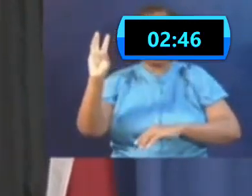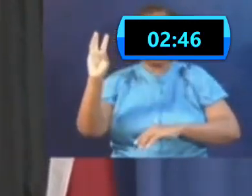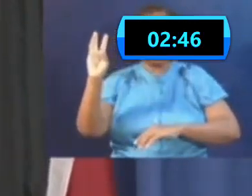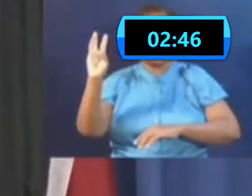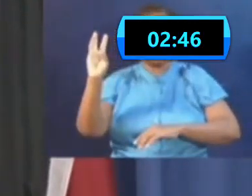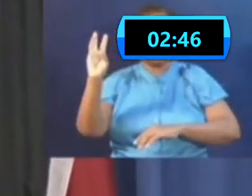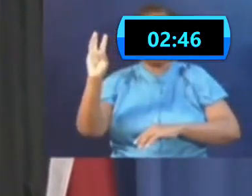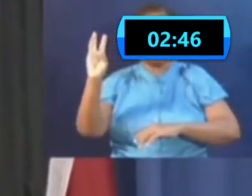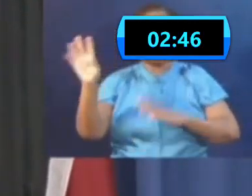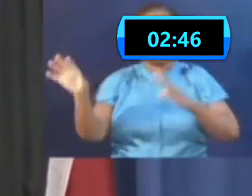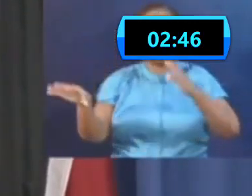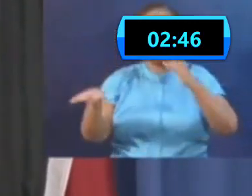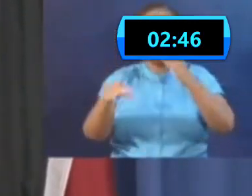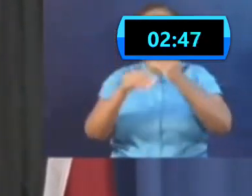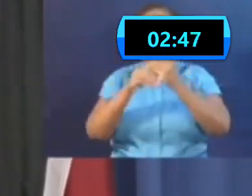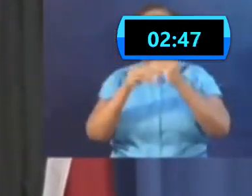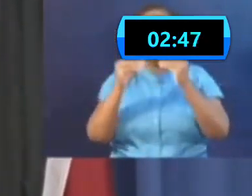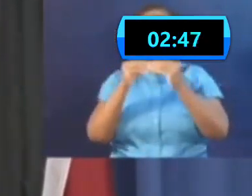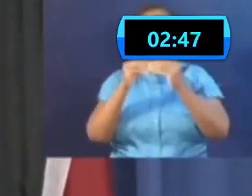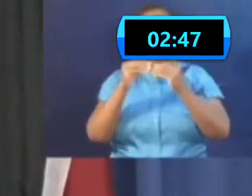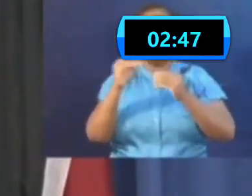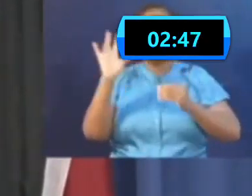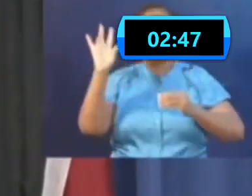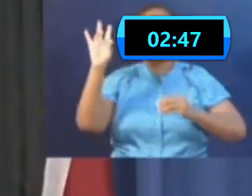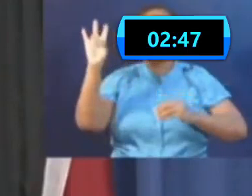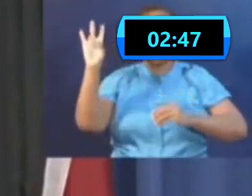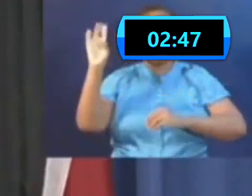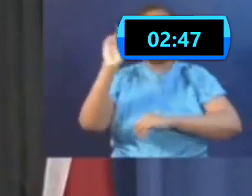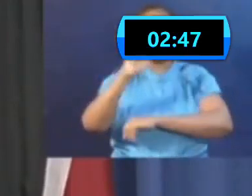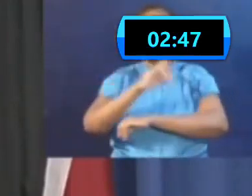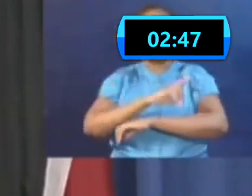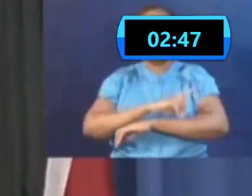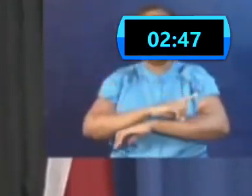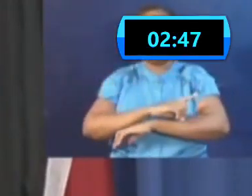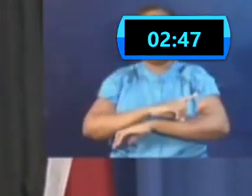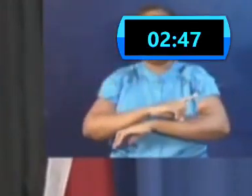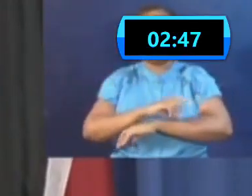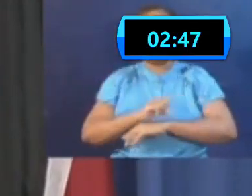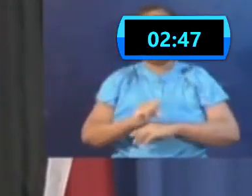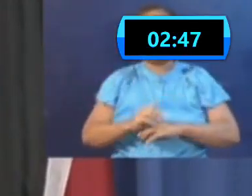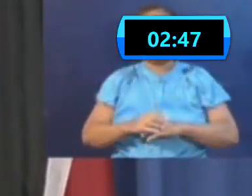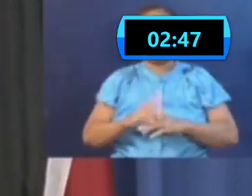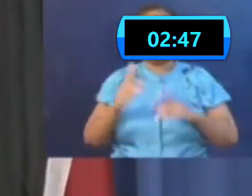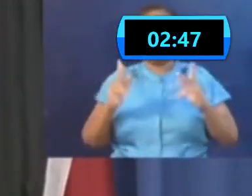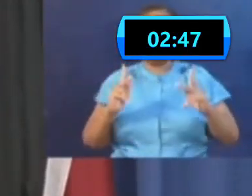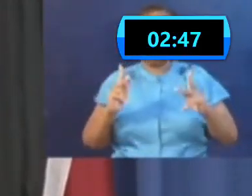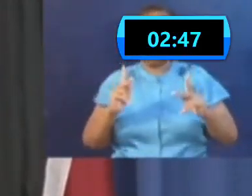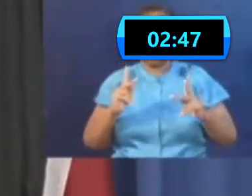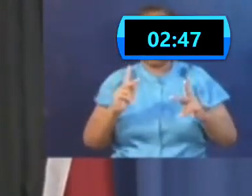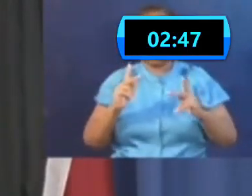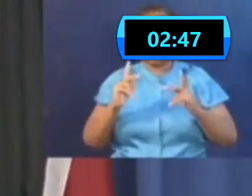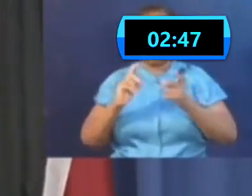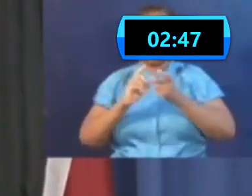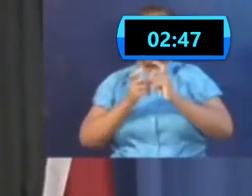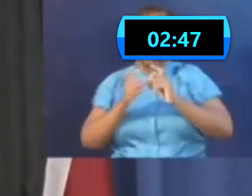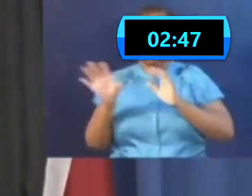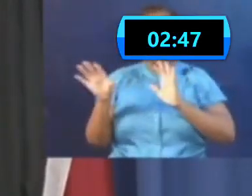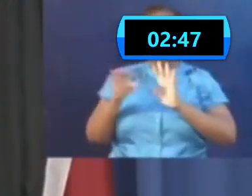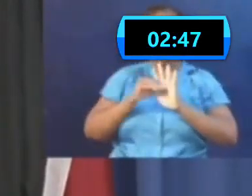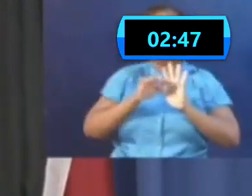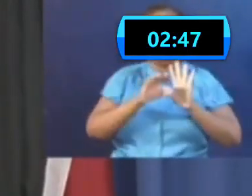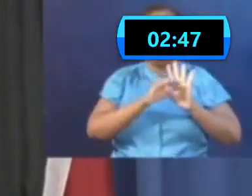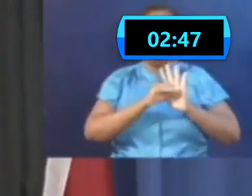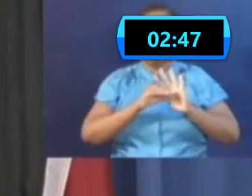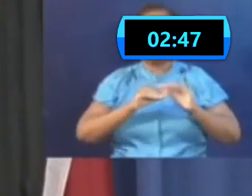added seven days to your discharge criteria to ensure that persons are no longer transmissible at the time of leaving either home quarantine or